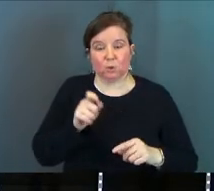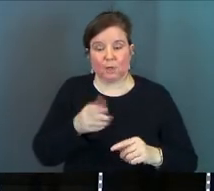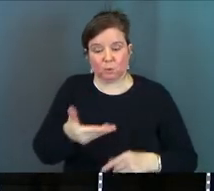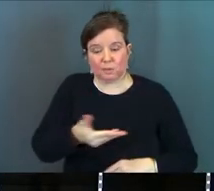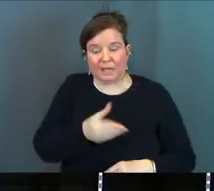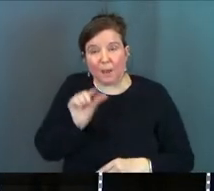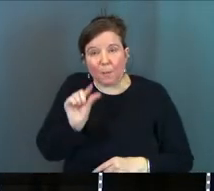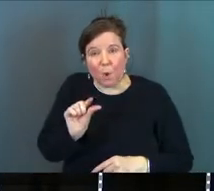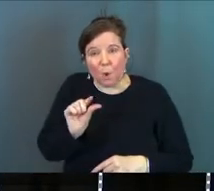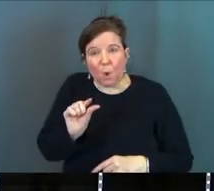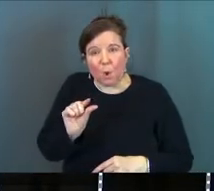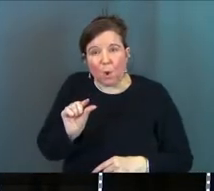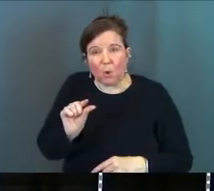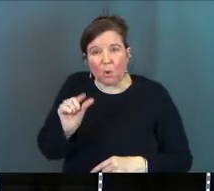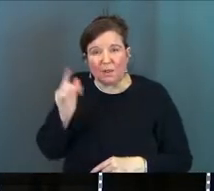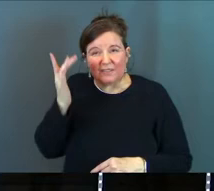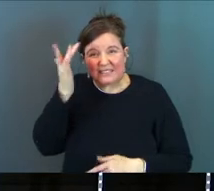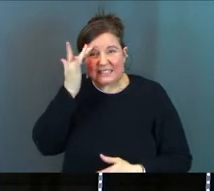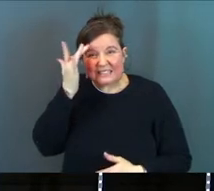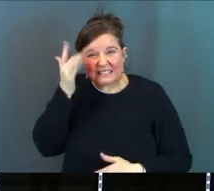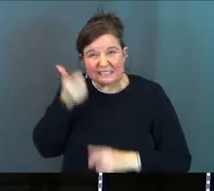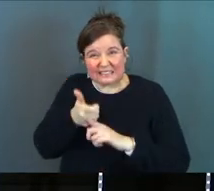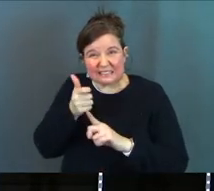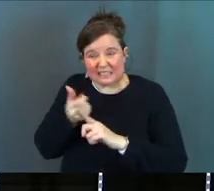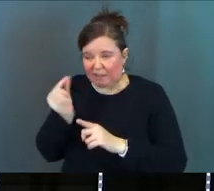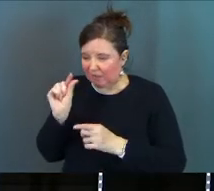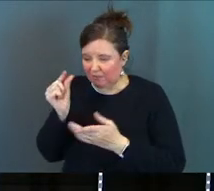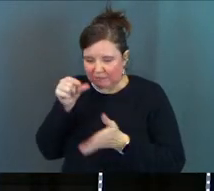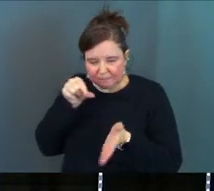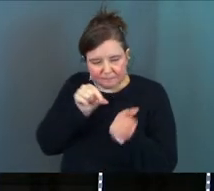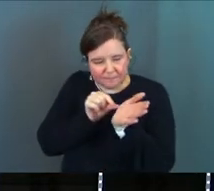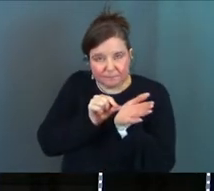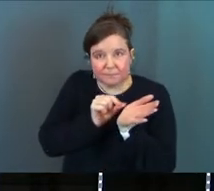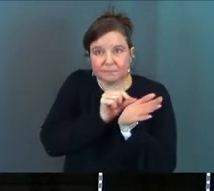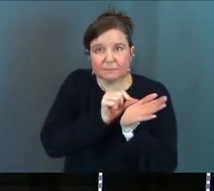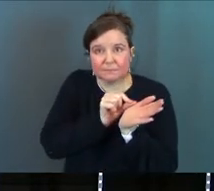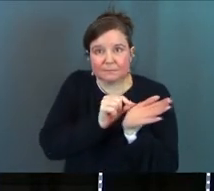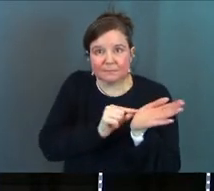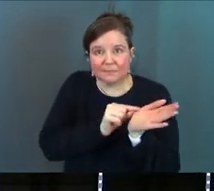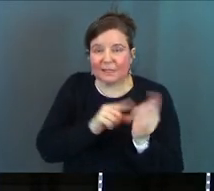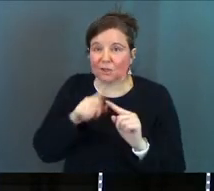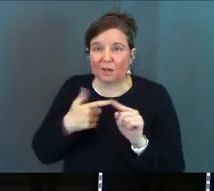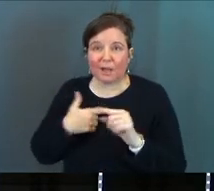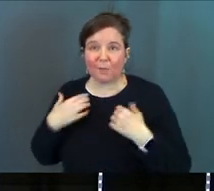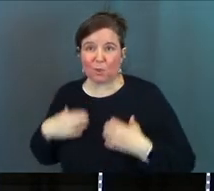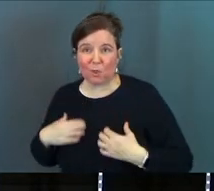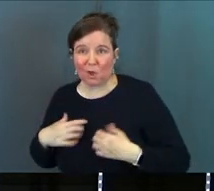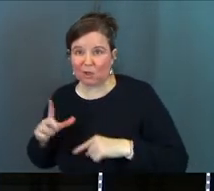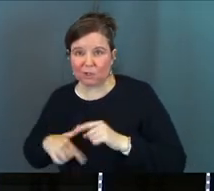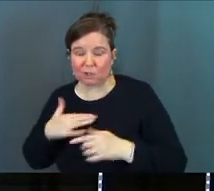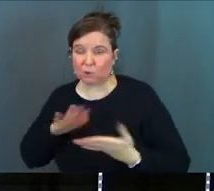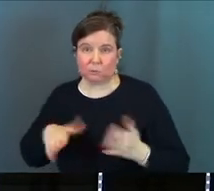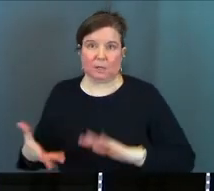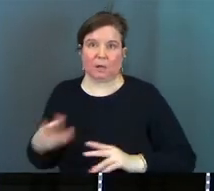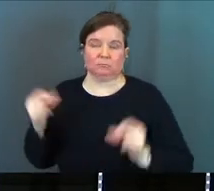introduce a little bit of the smallpox sickness into your thumb it couldn't come through your lungs because you just die